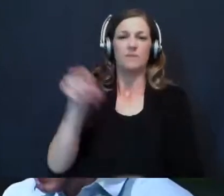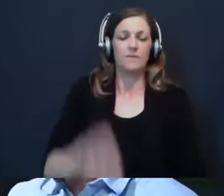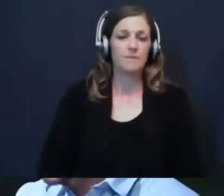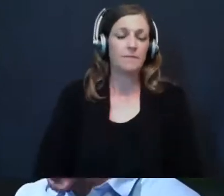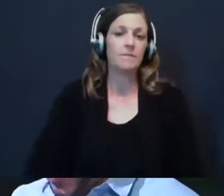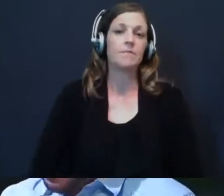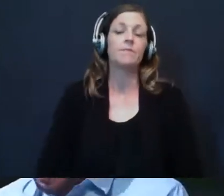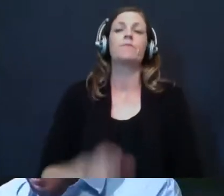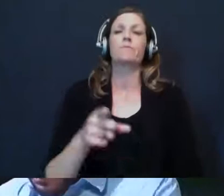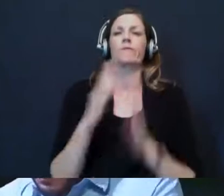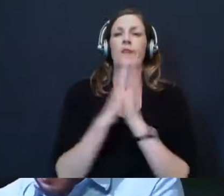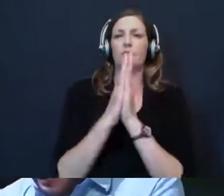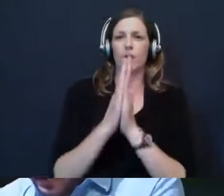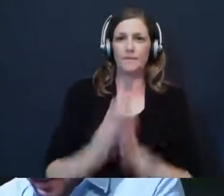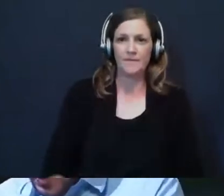So let's pray.